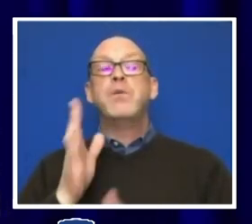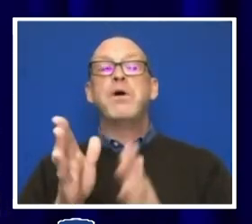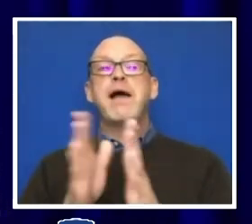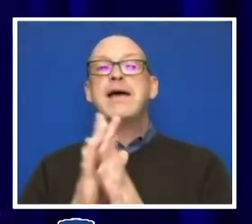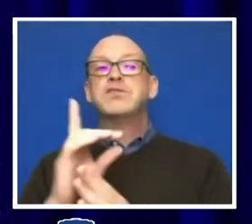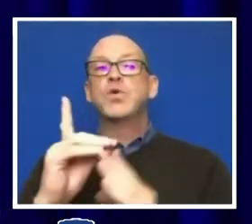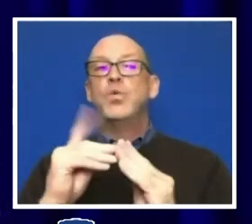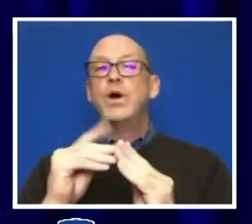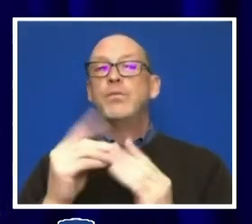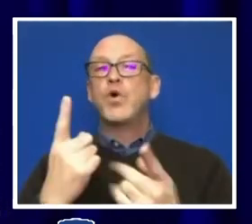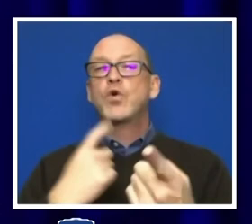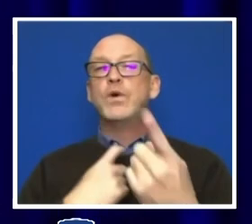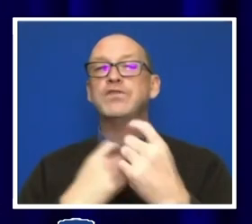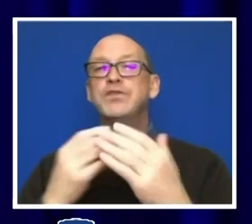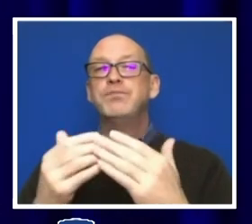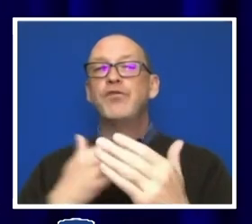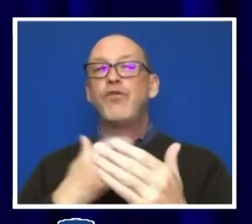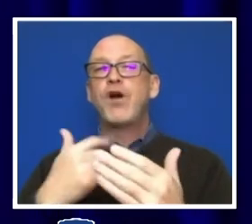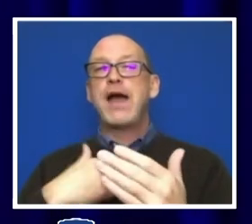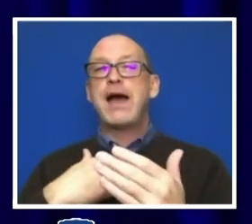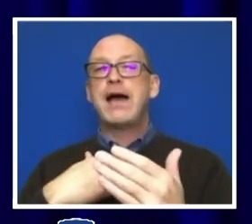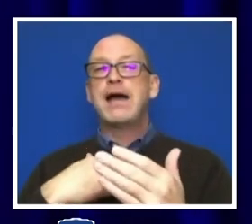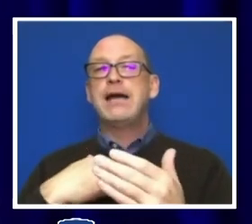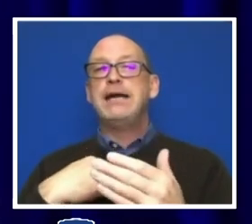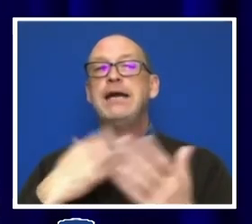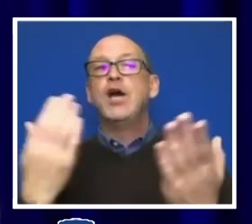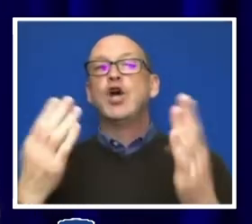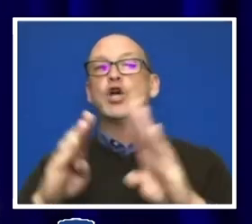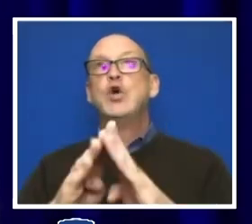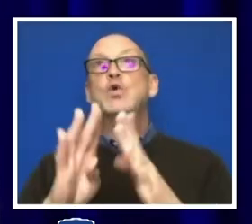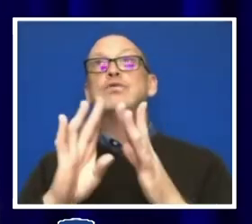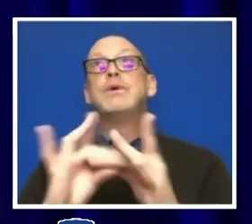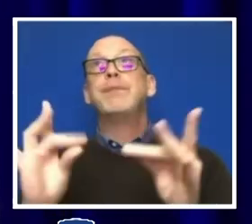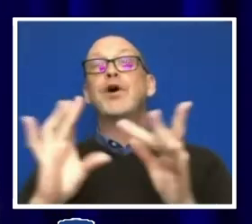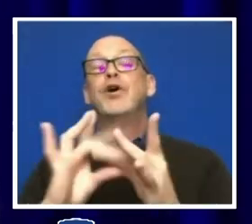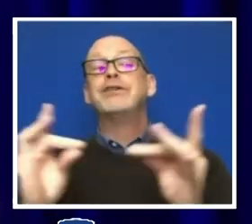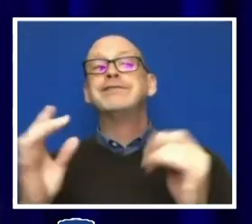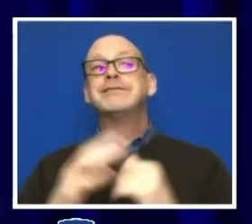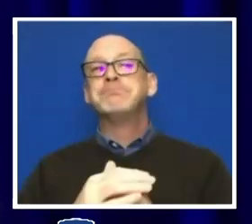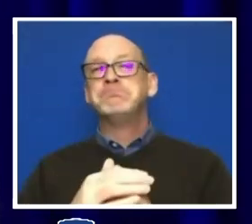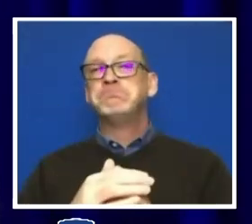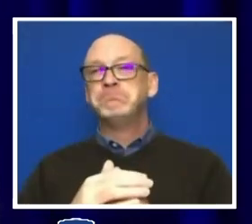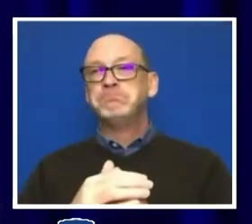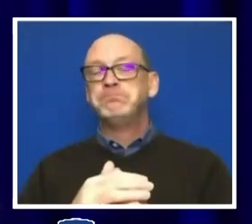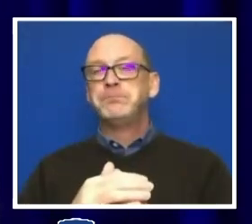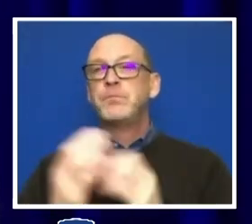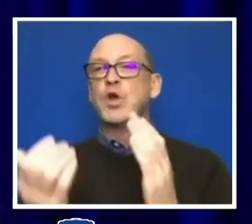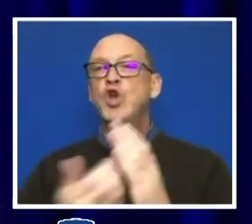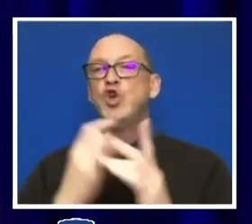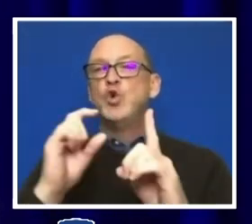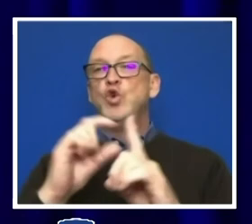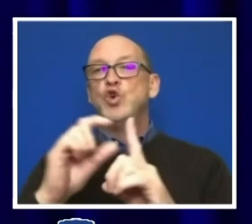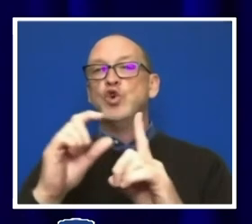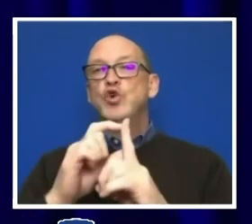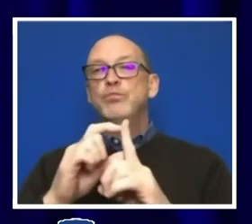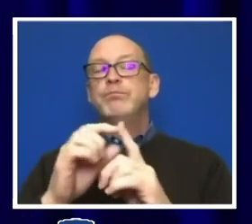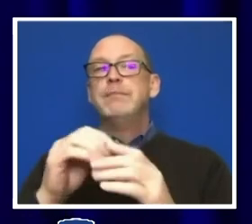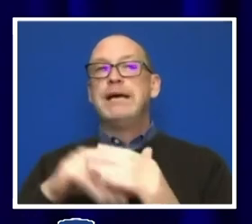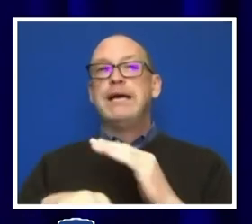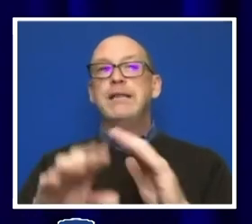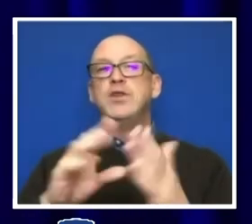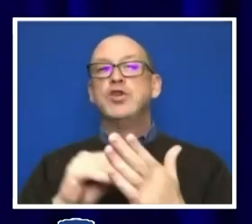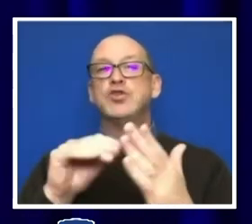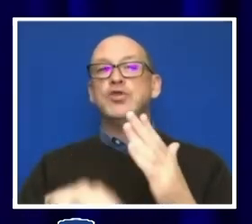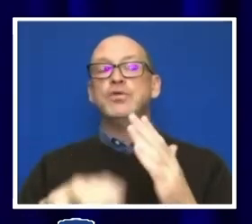I give some closing remarks. There's a new term in the student code of conduct,